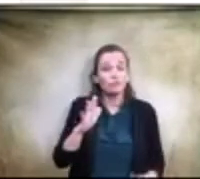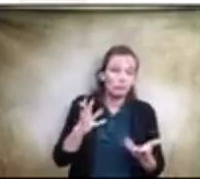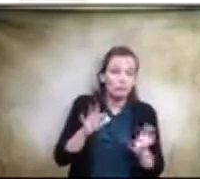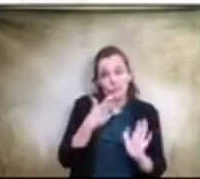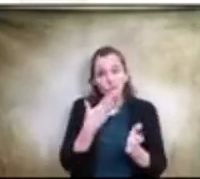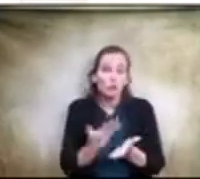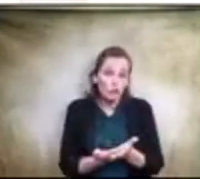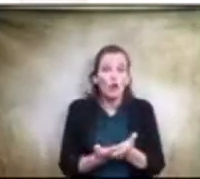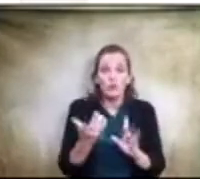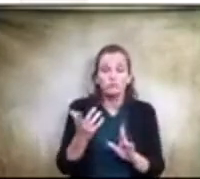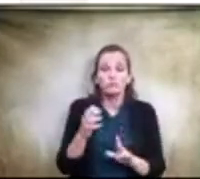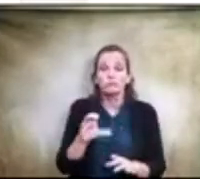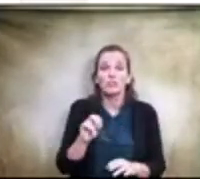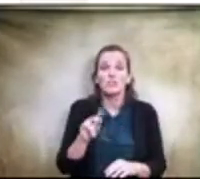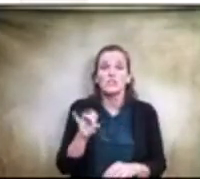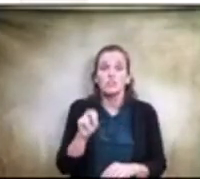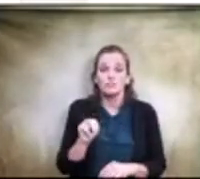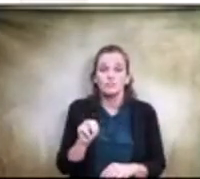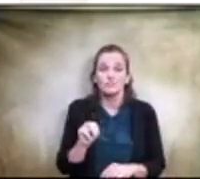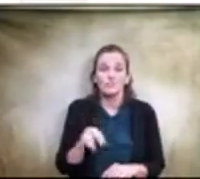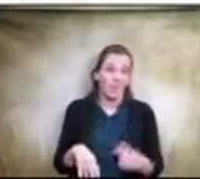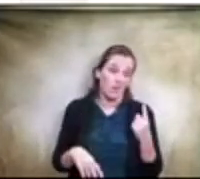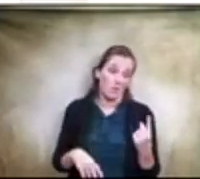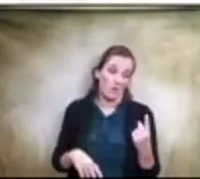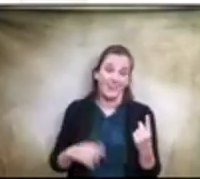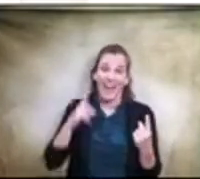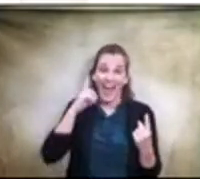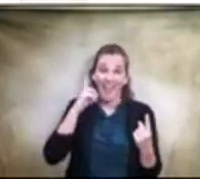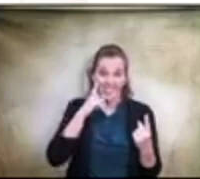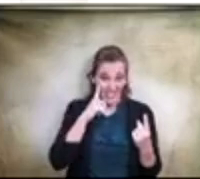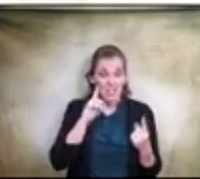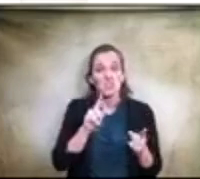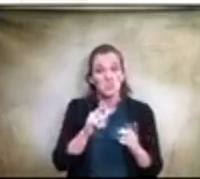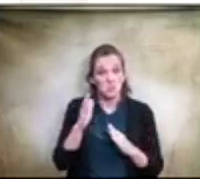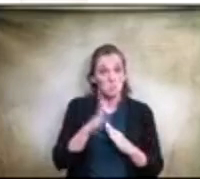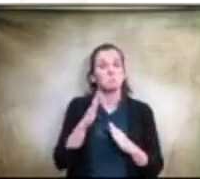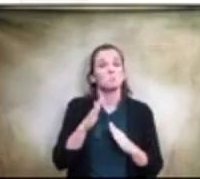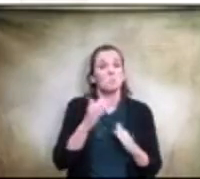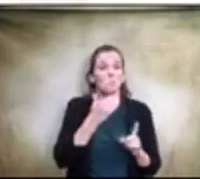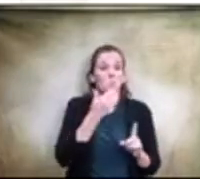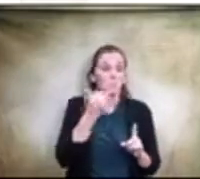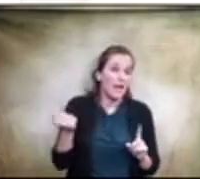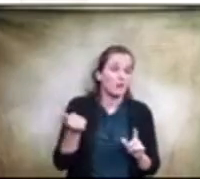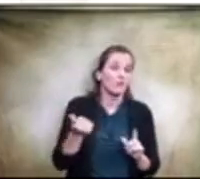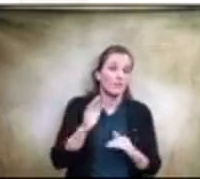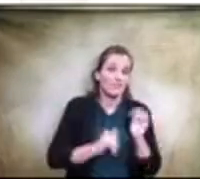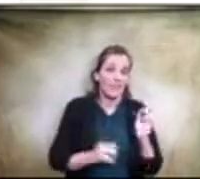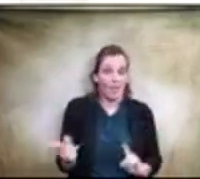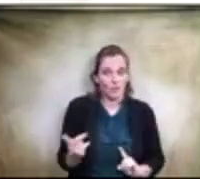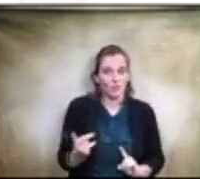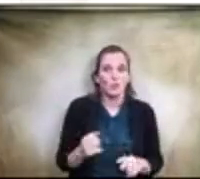one i think is an even better condition than the other two but yes they are shop